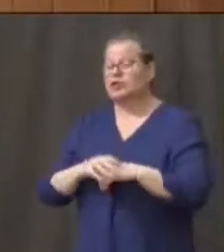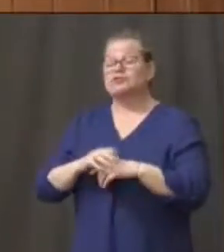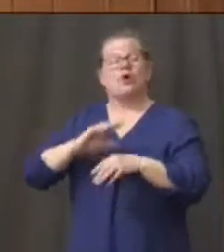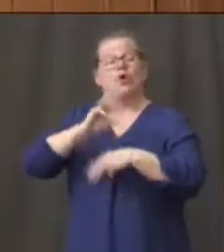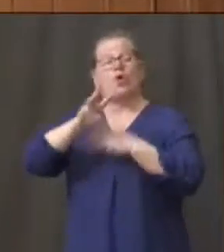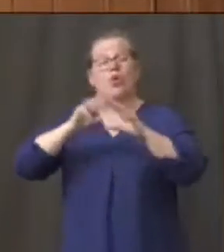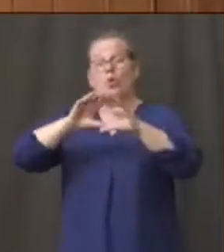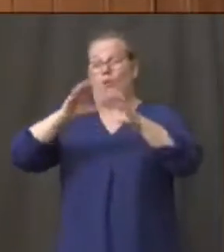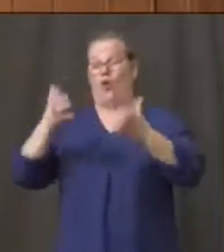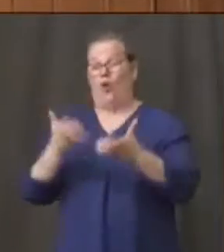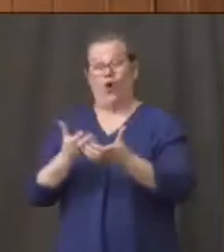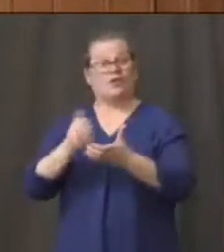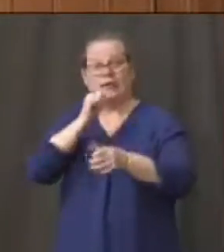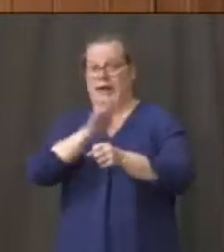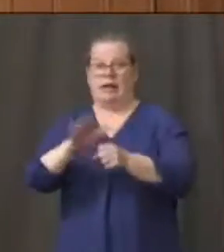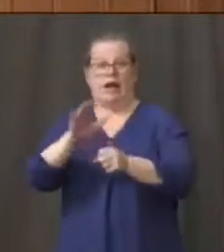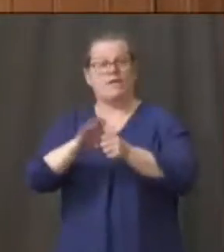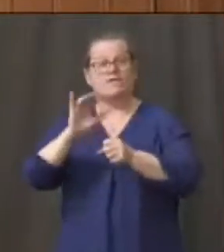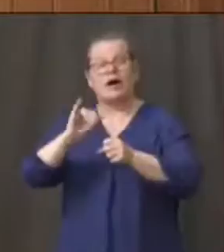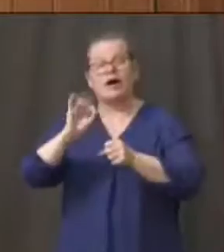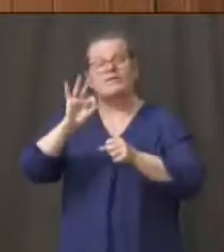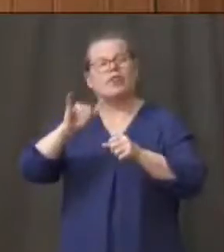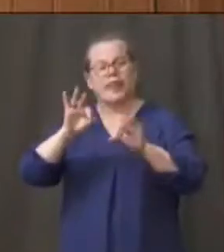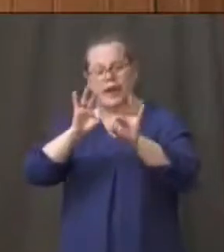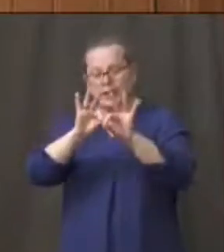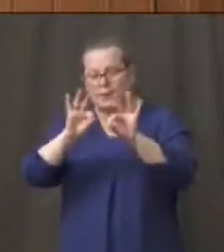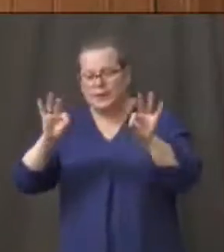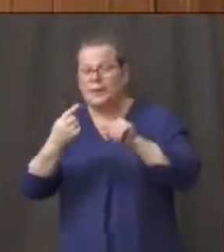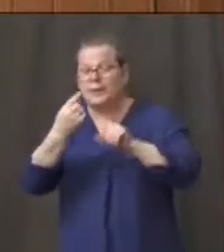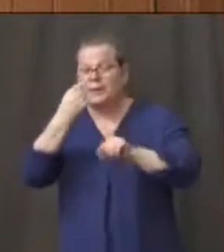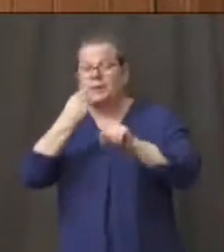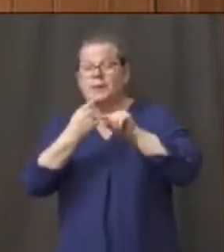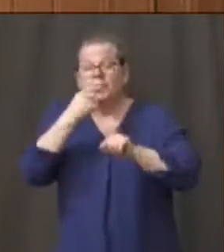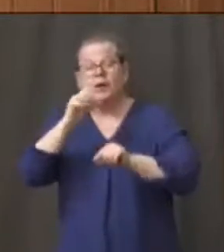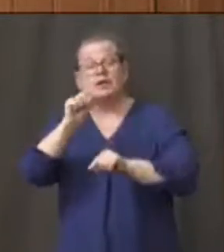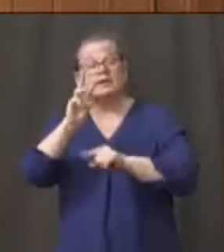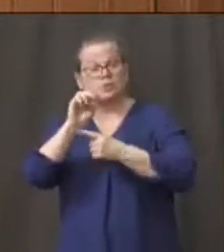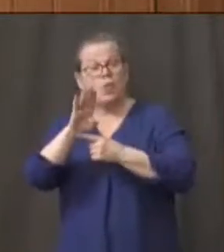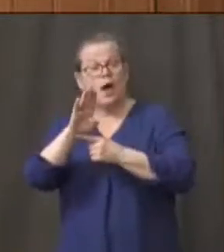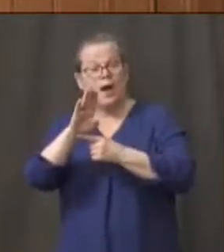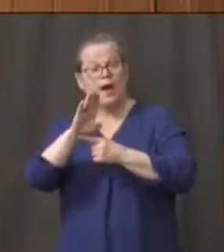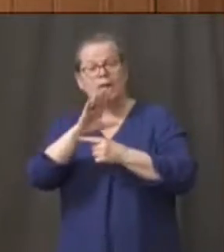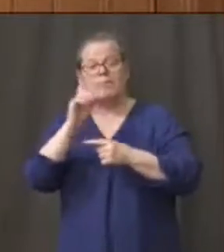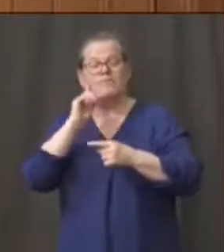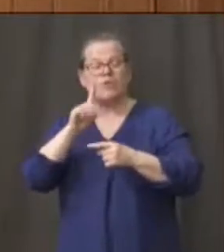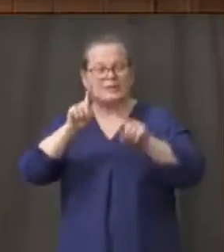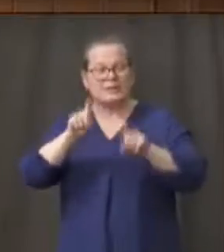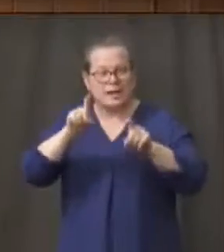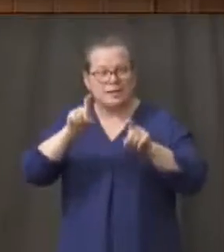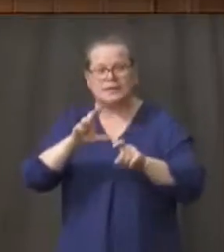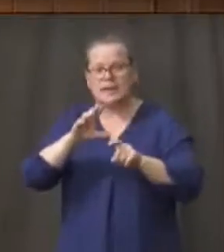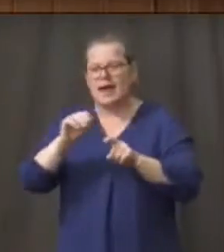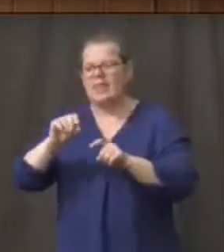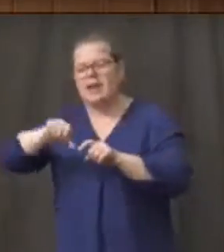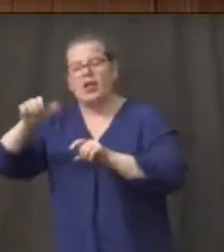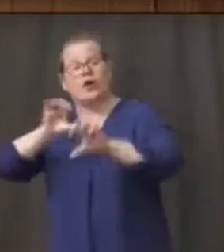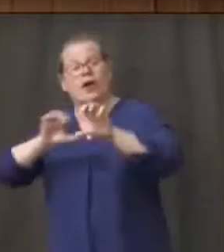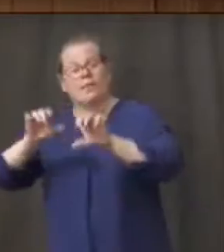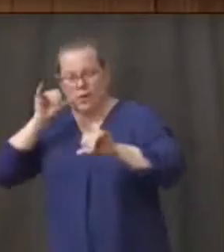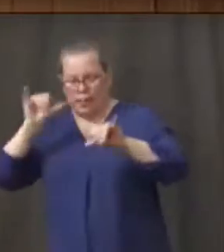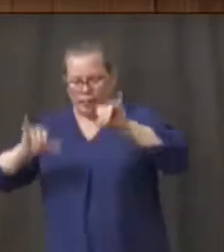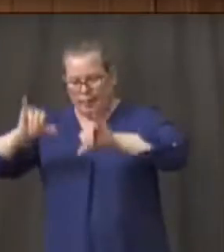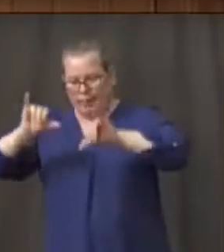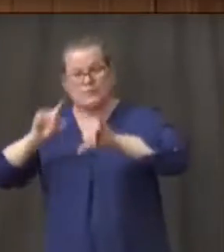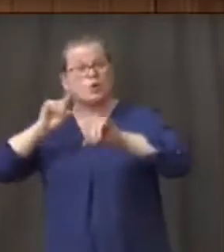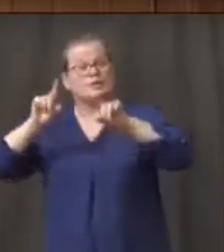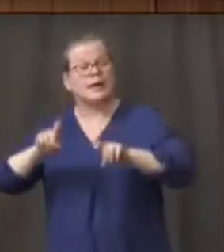media for a number of the technologies that are used to perform the PCR testing for COVID-19. We